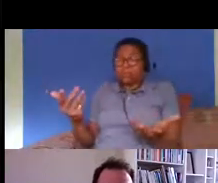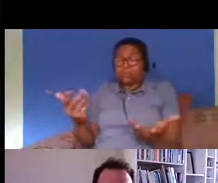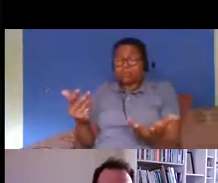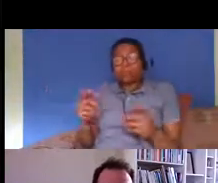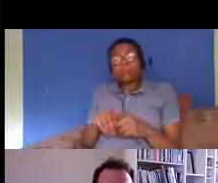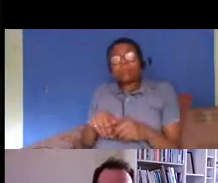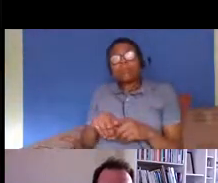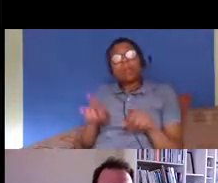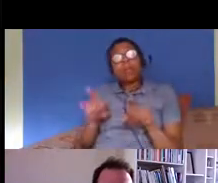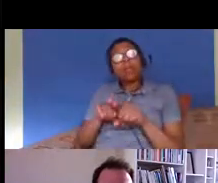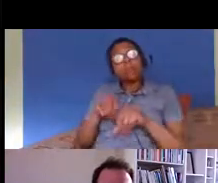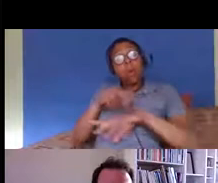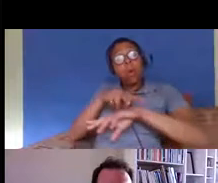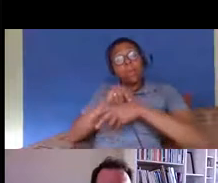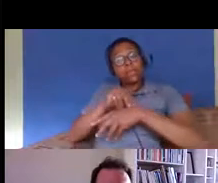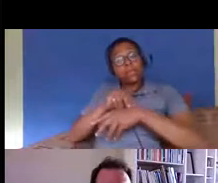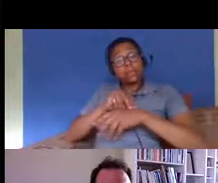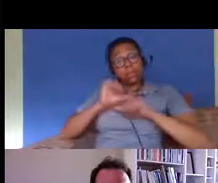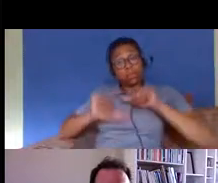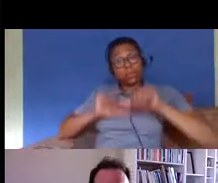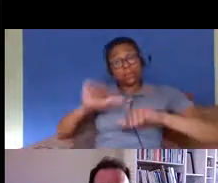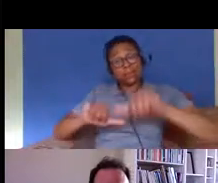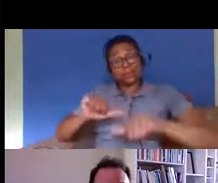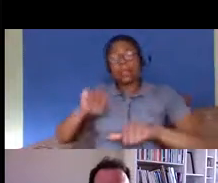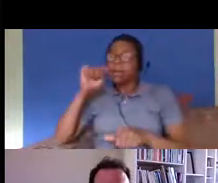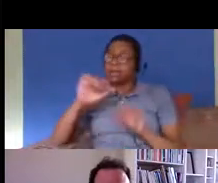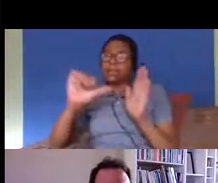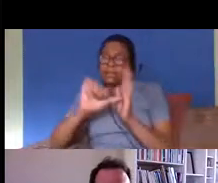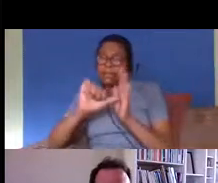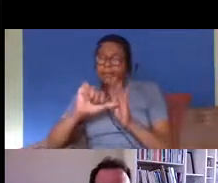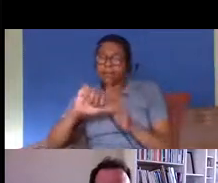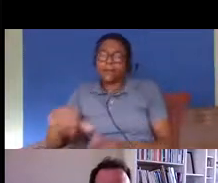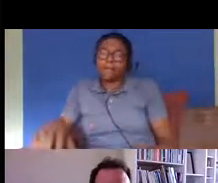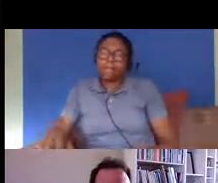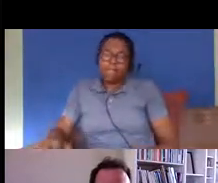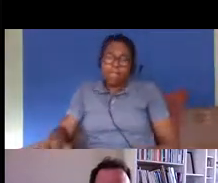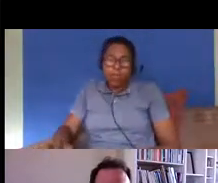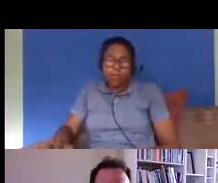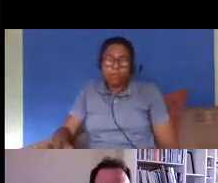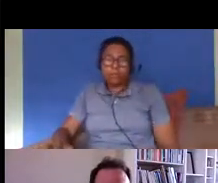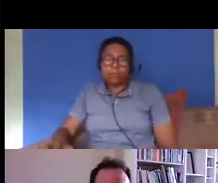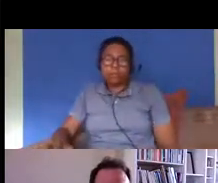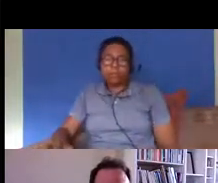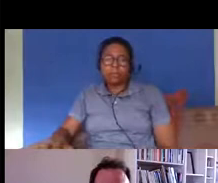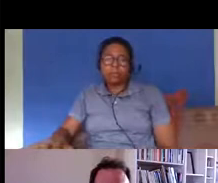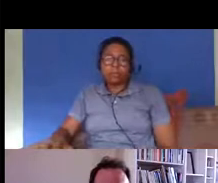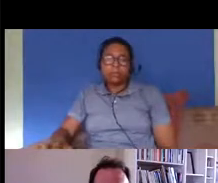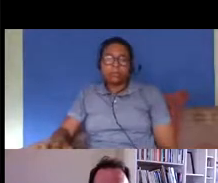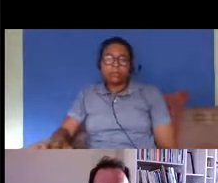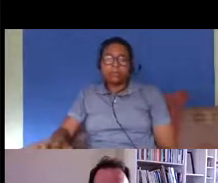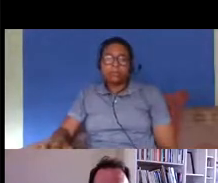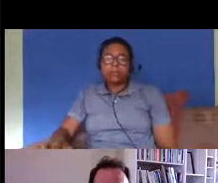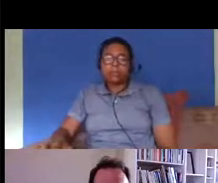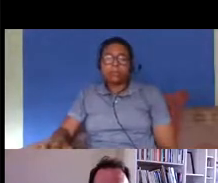it's a bit tricky to to it's quite surprising i think some people that um policing hasn't really